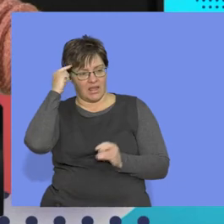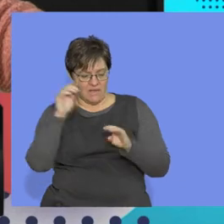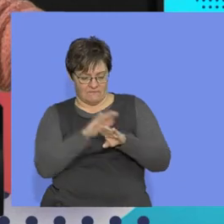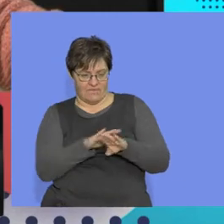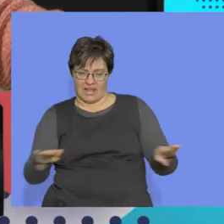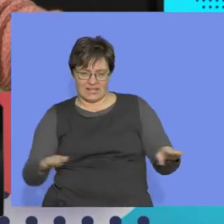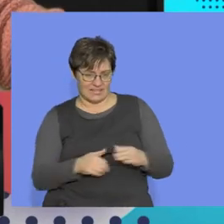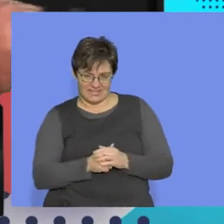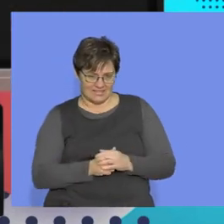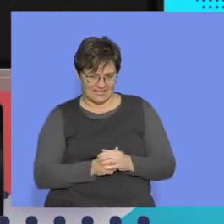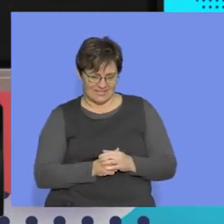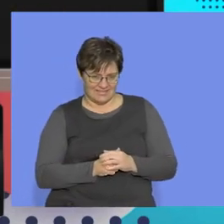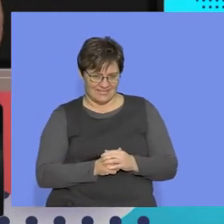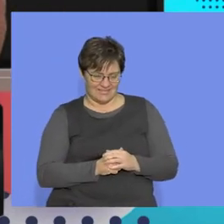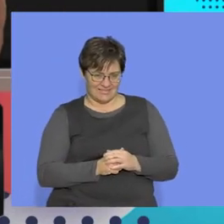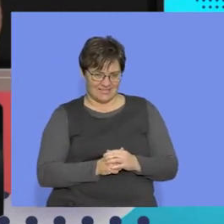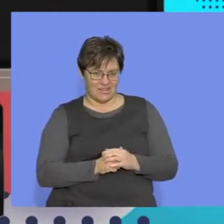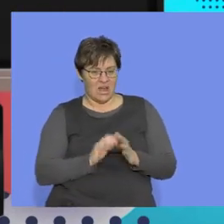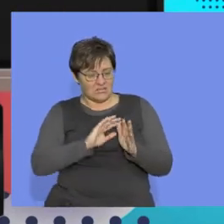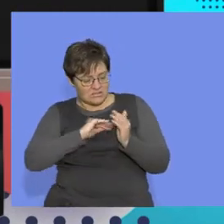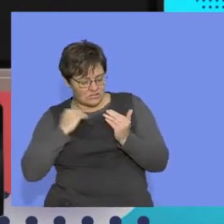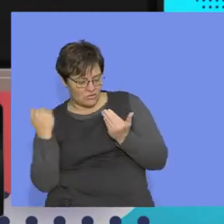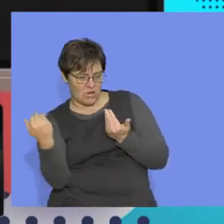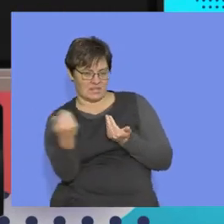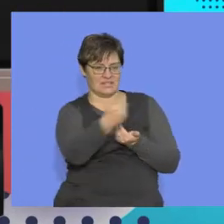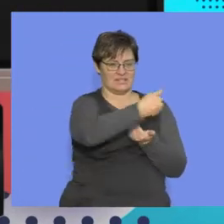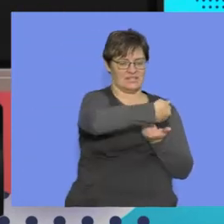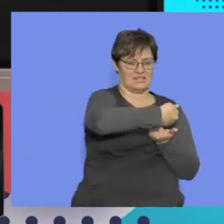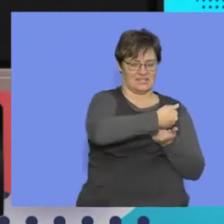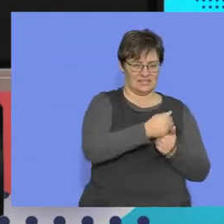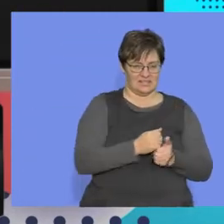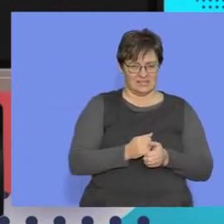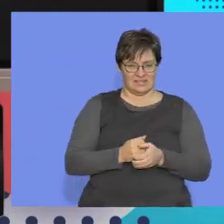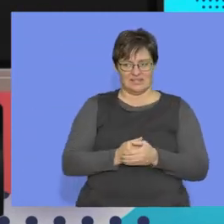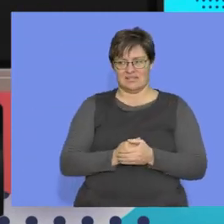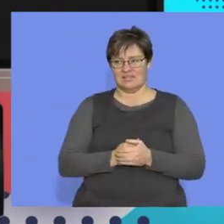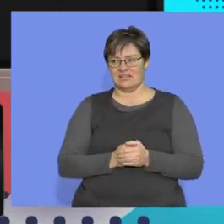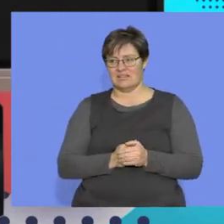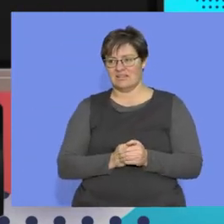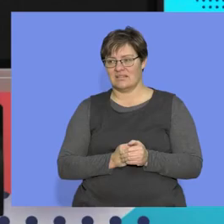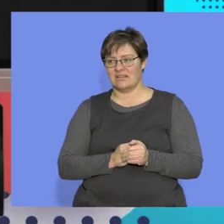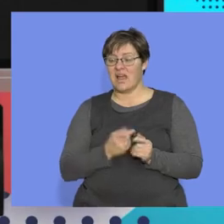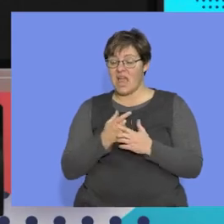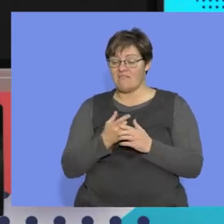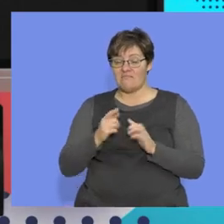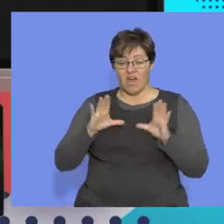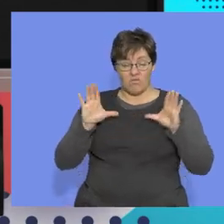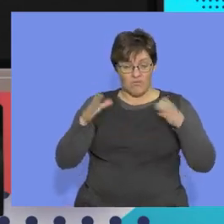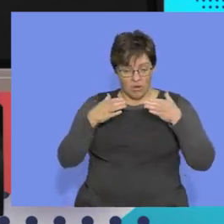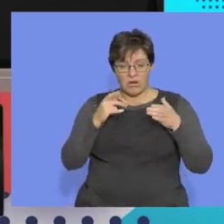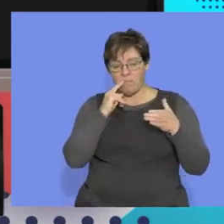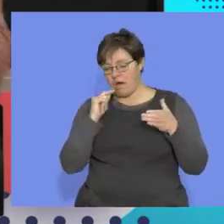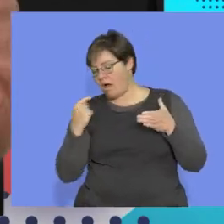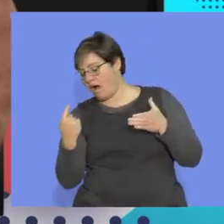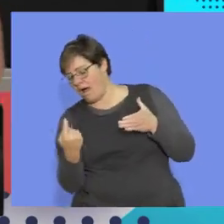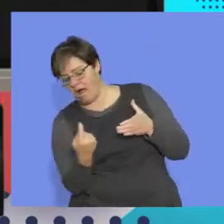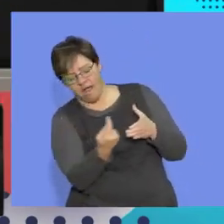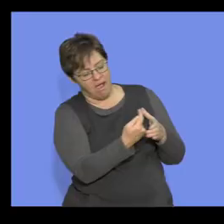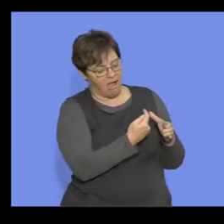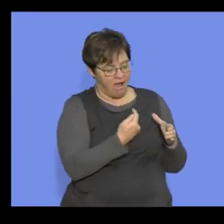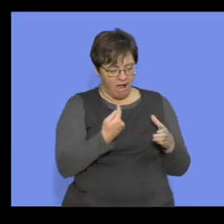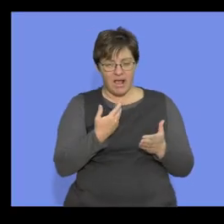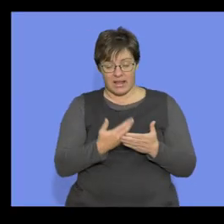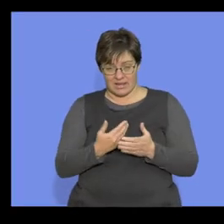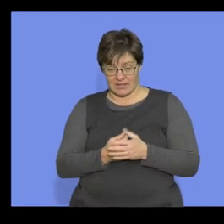that the earth is flat. It's not. Let's join it. When I look at something round, it becomes a lot more doable.